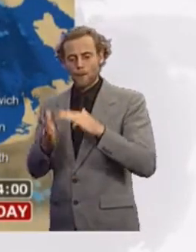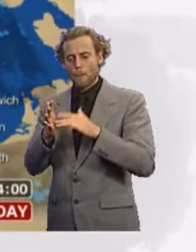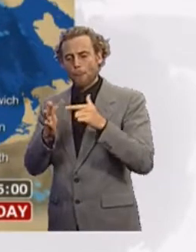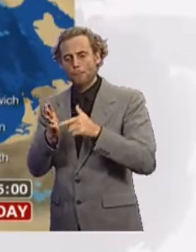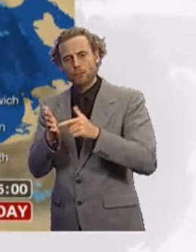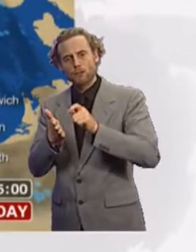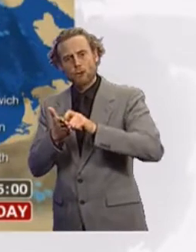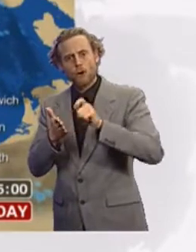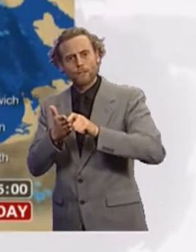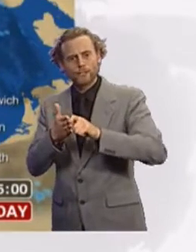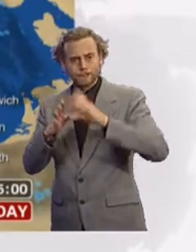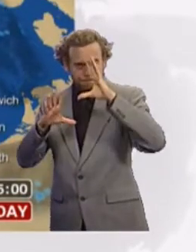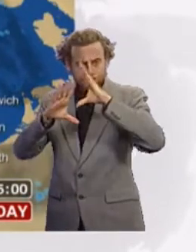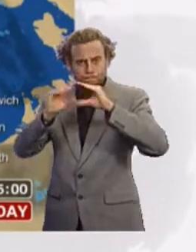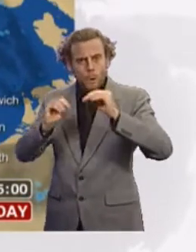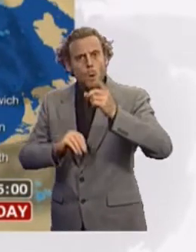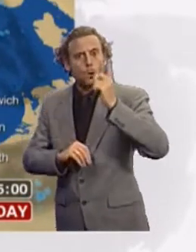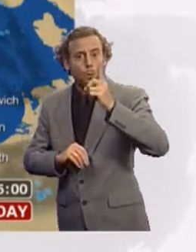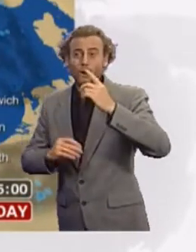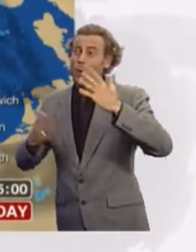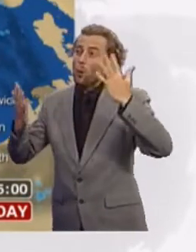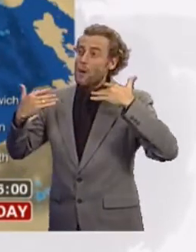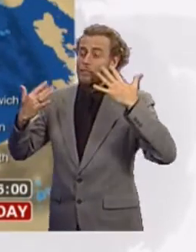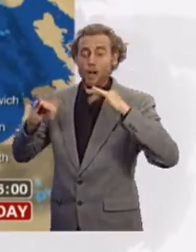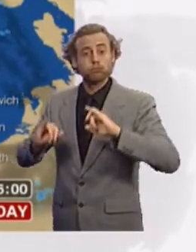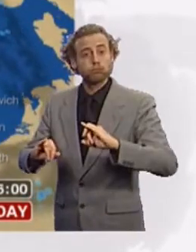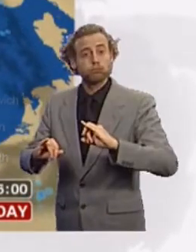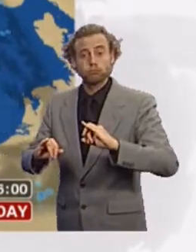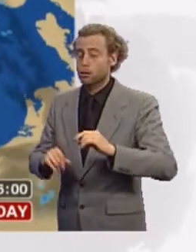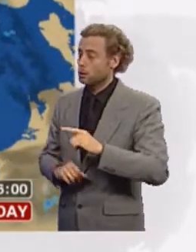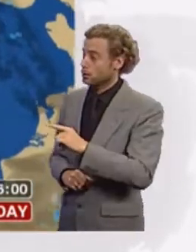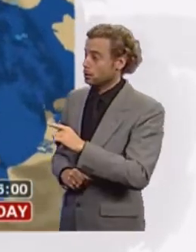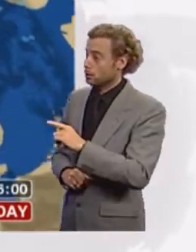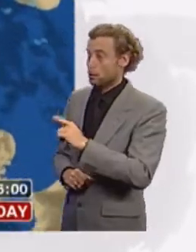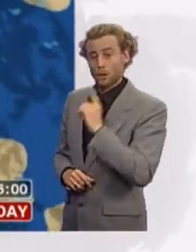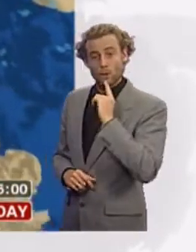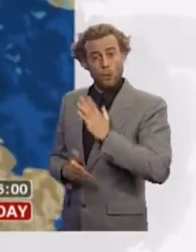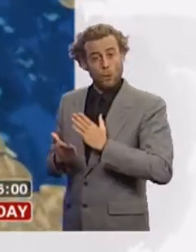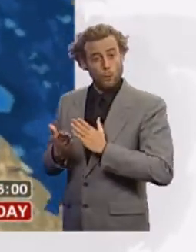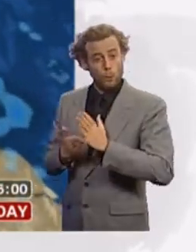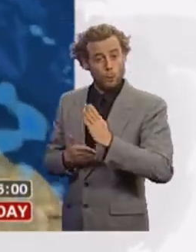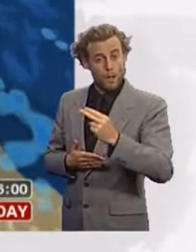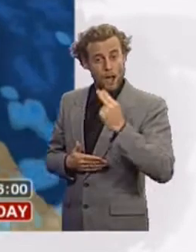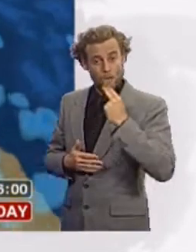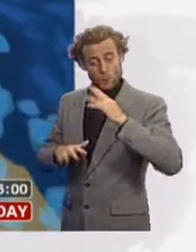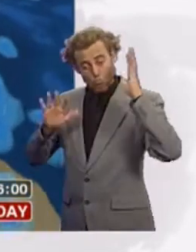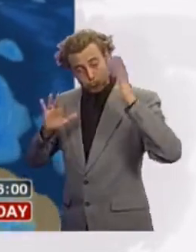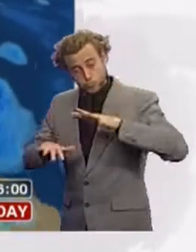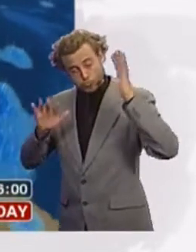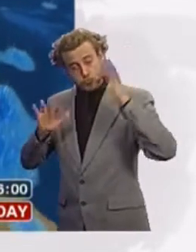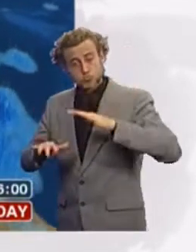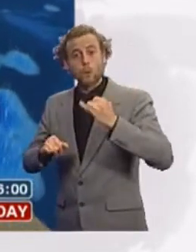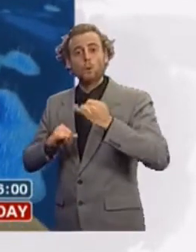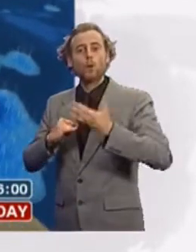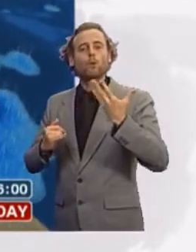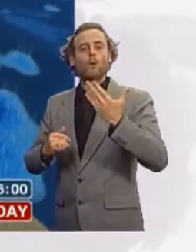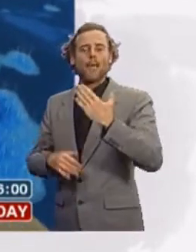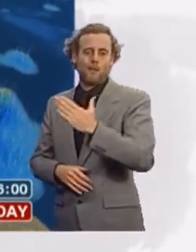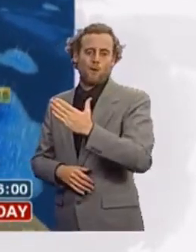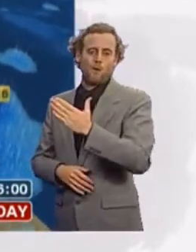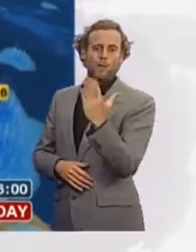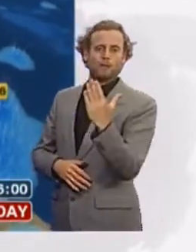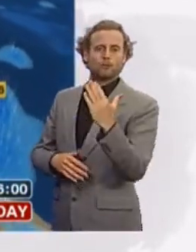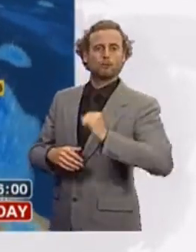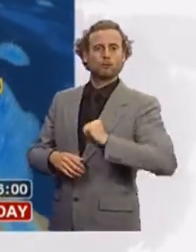last into the evening. Some of that rain will be heavy and persistent. By the end of the afternoon, think some of worst conditions will be around western half of Scotland, say, from